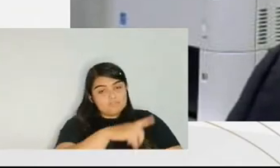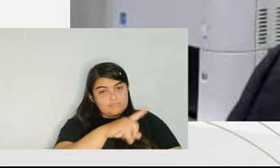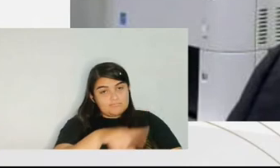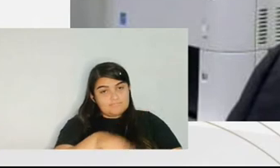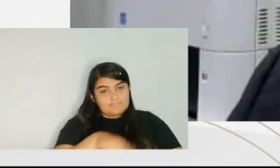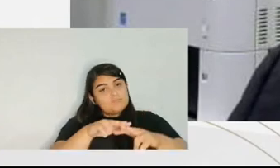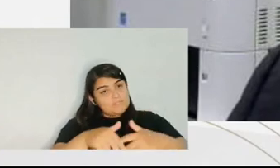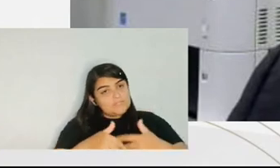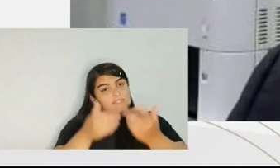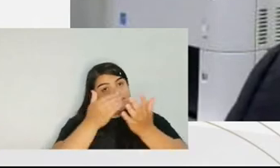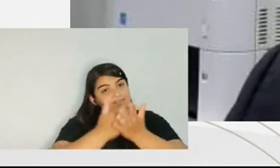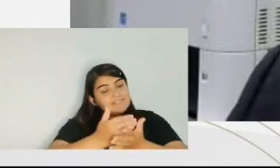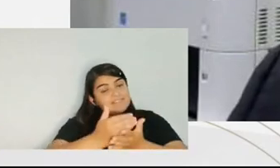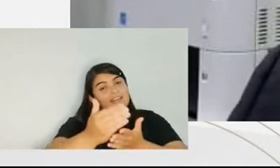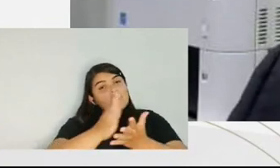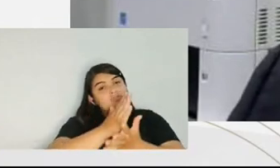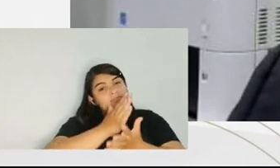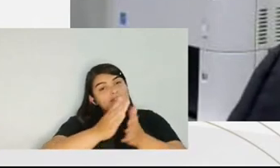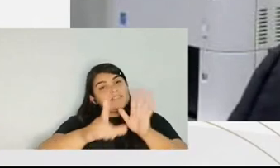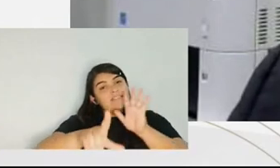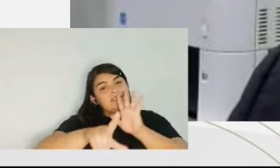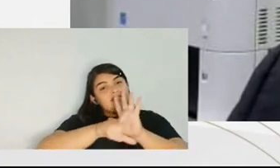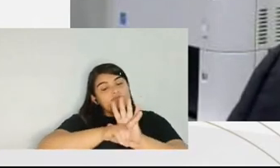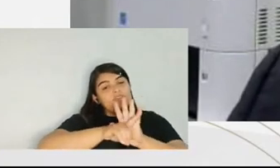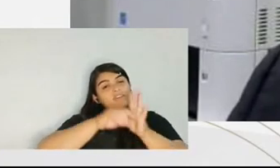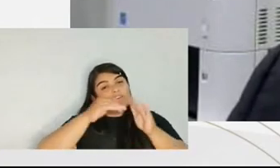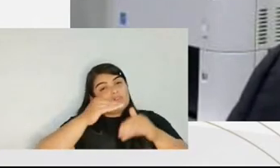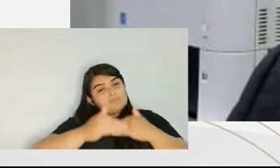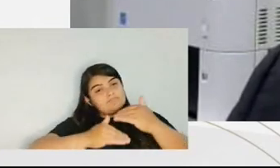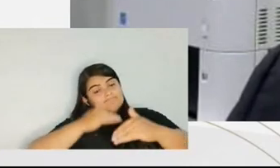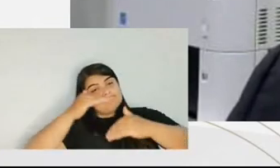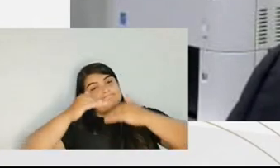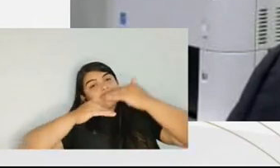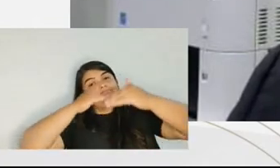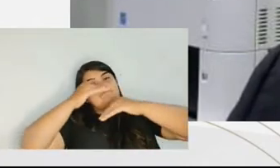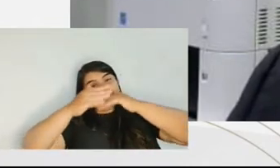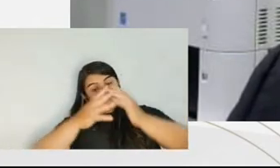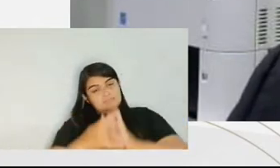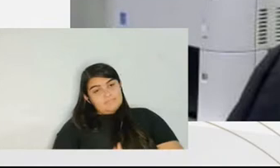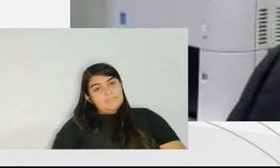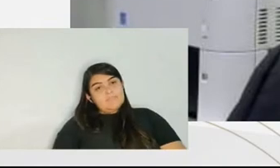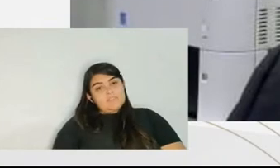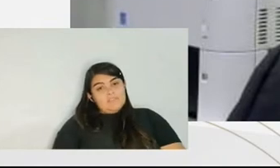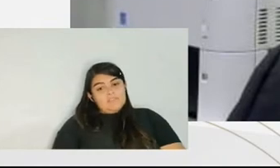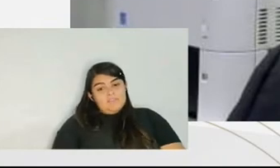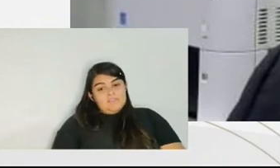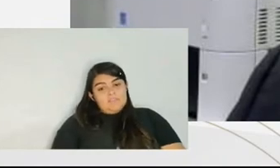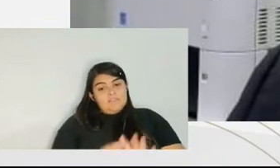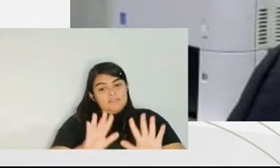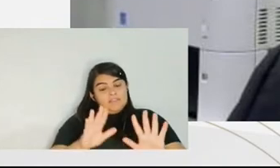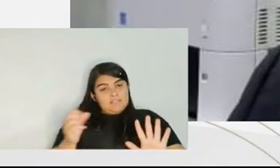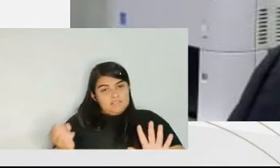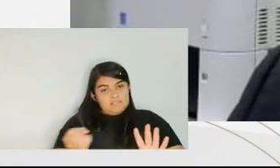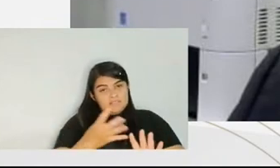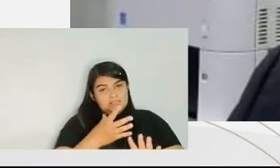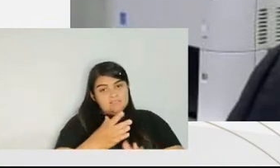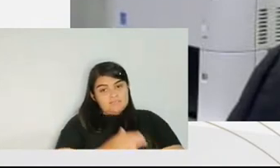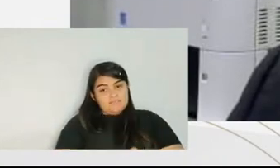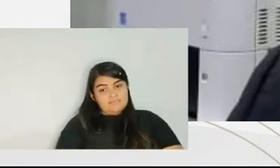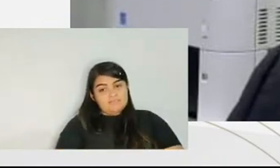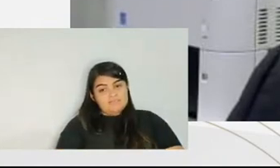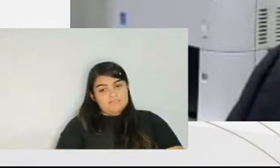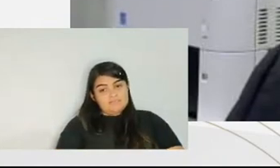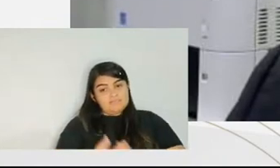suspend the process. So, from then onwards, some laws started coming up.